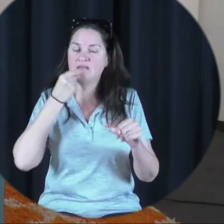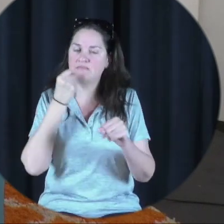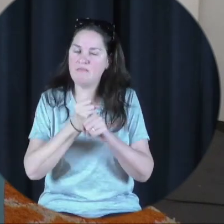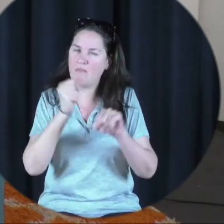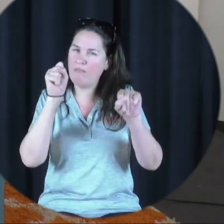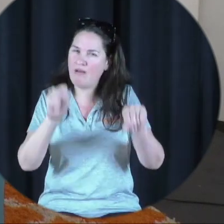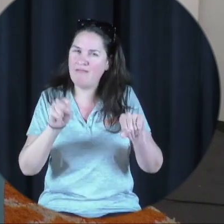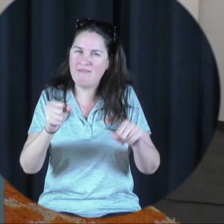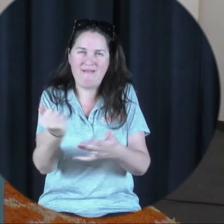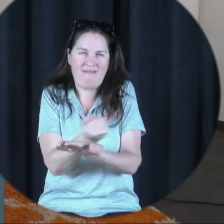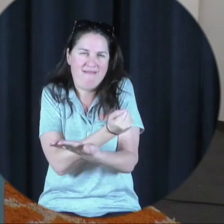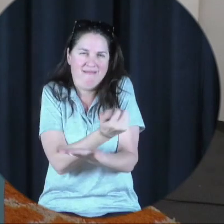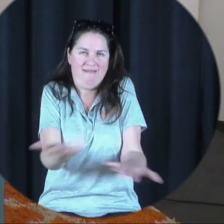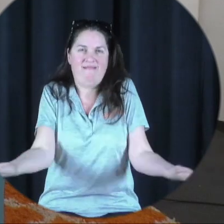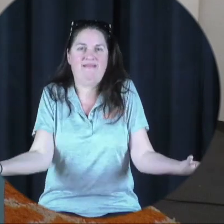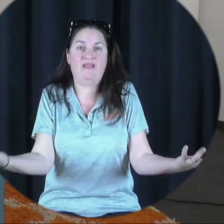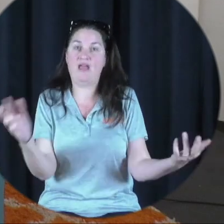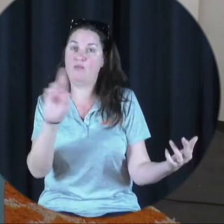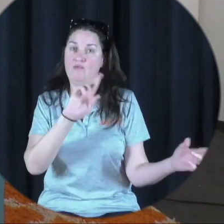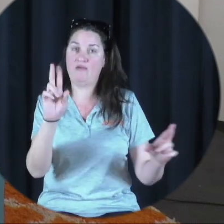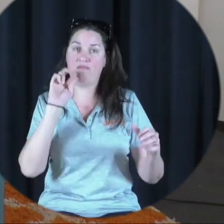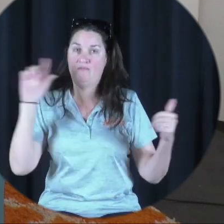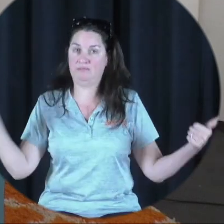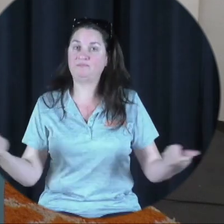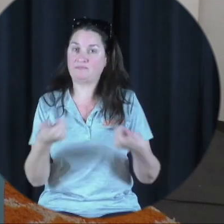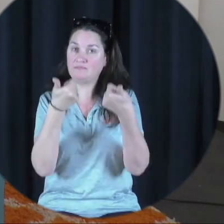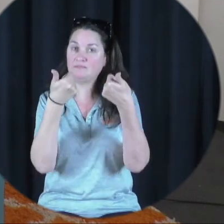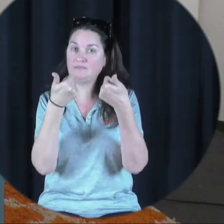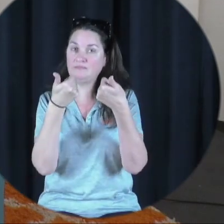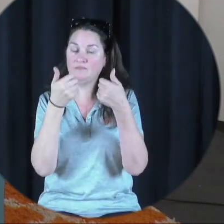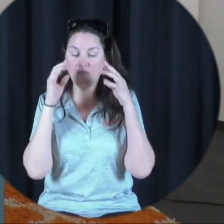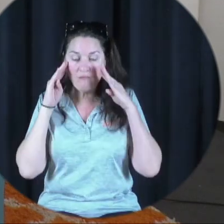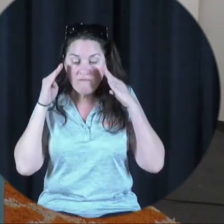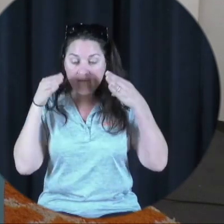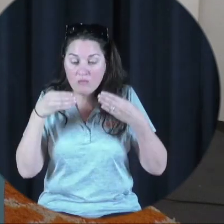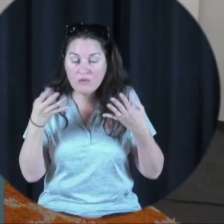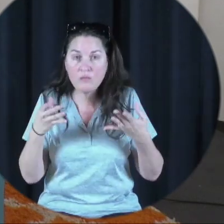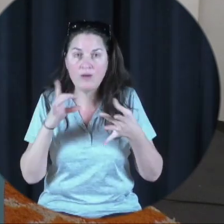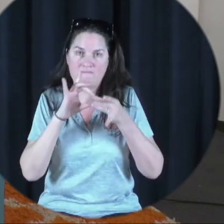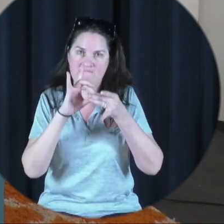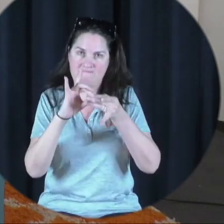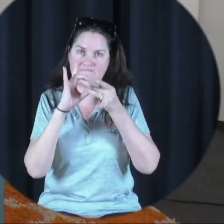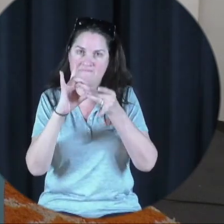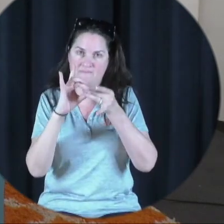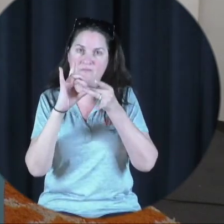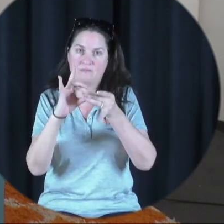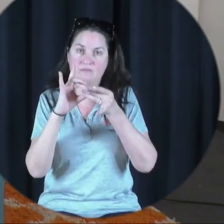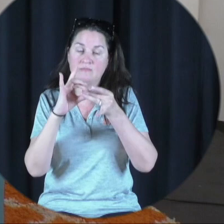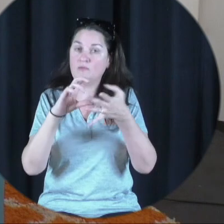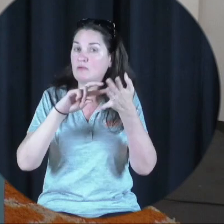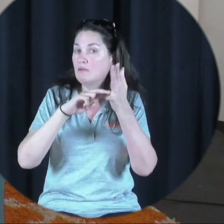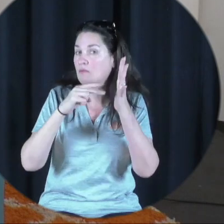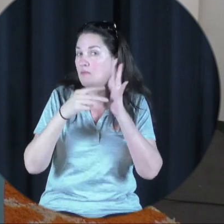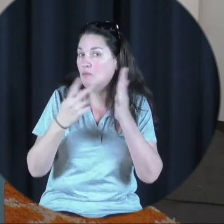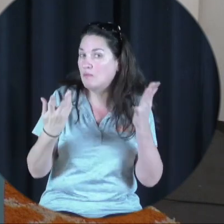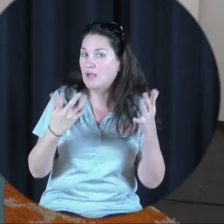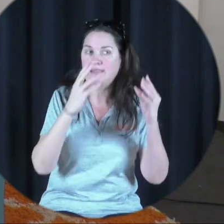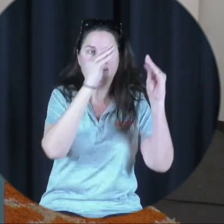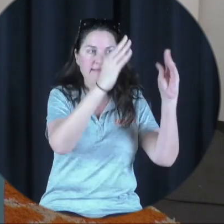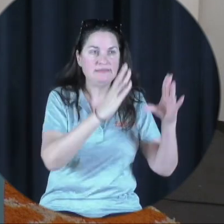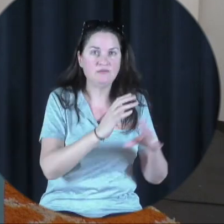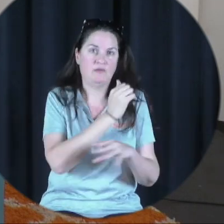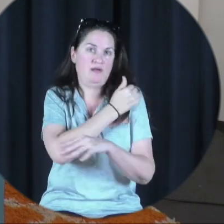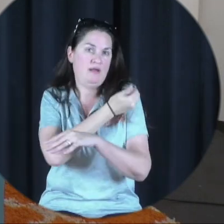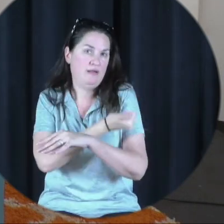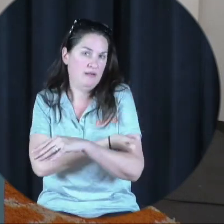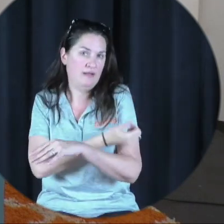is full of endless possibilities and we are ready for the challenge. Our focus this year is on building relationships. That means with your teachers,